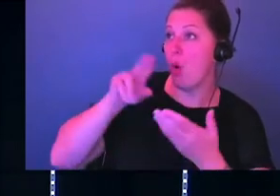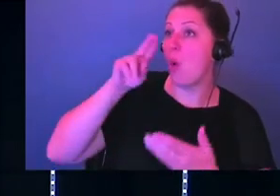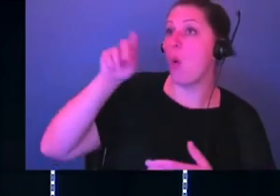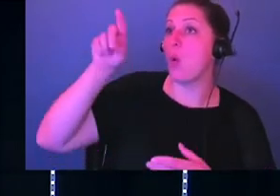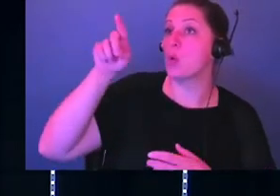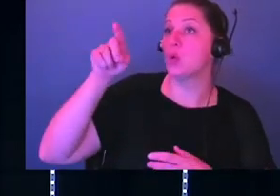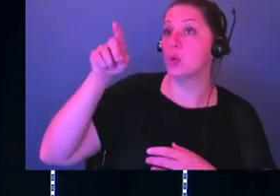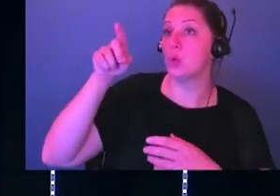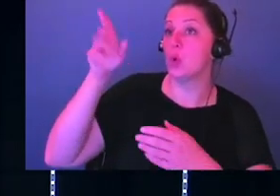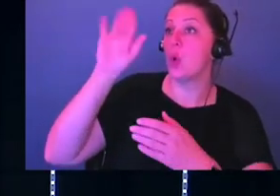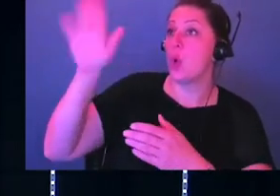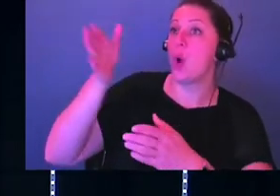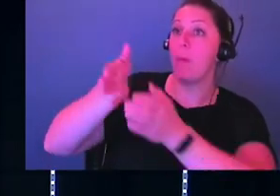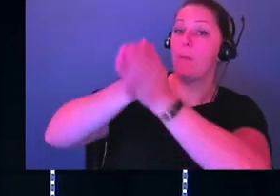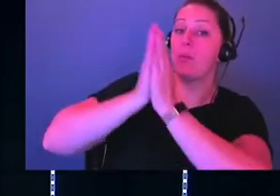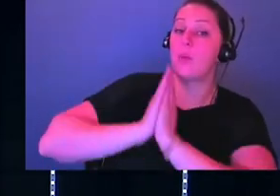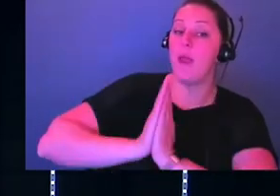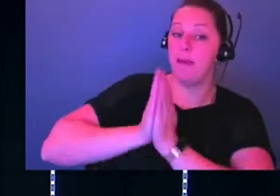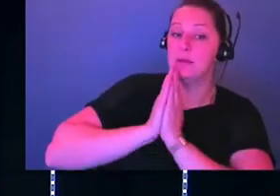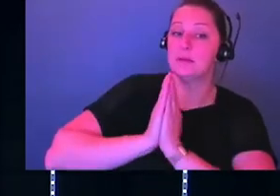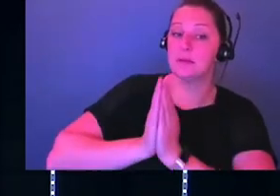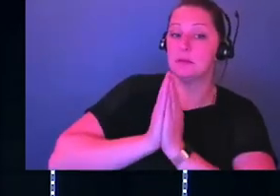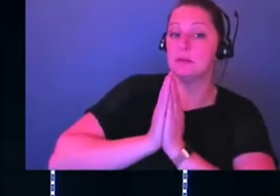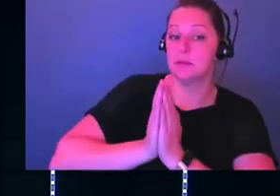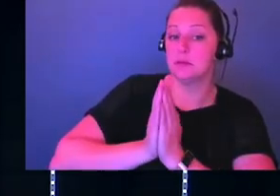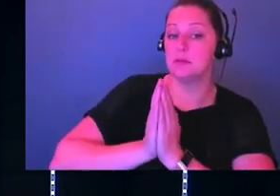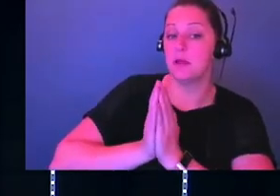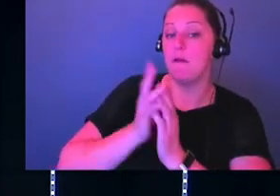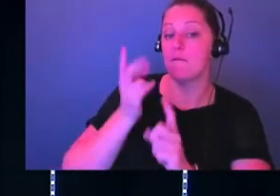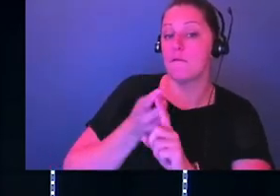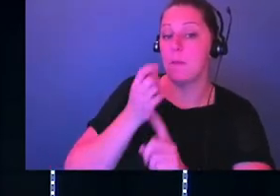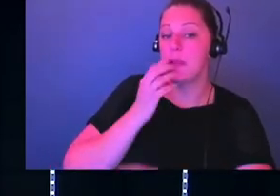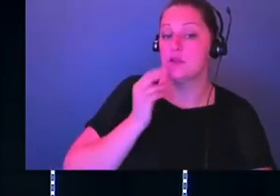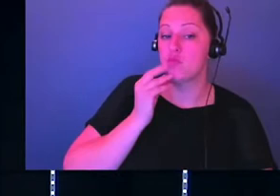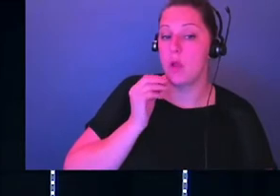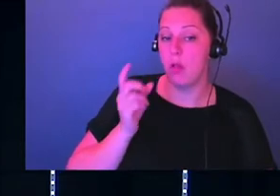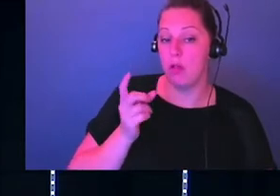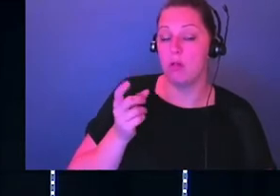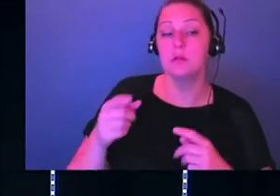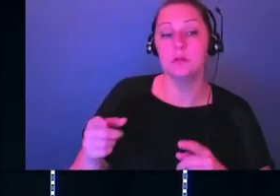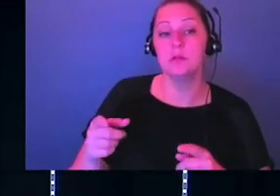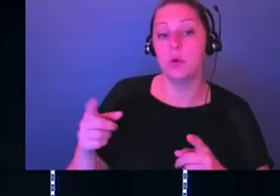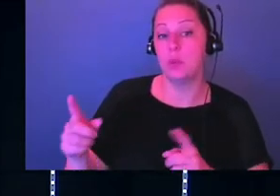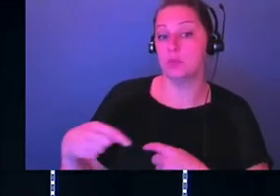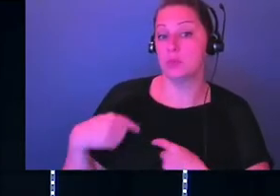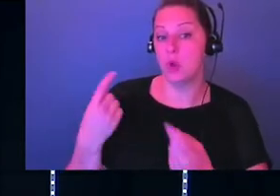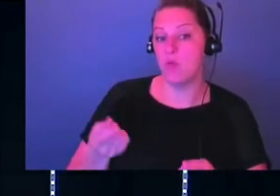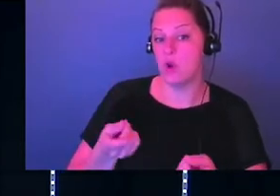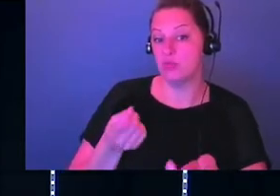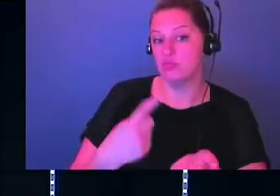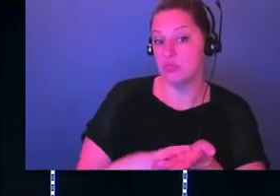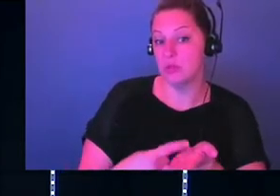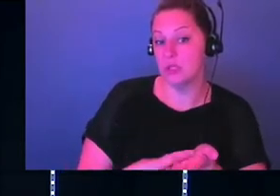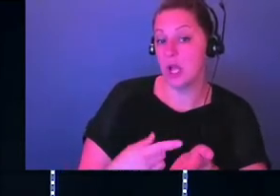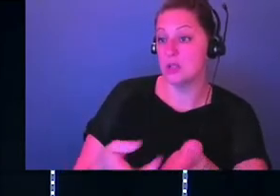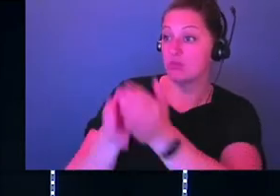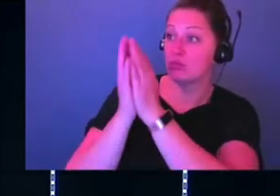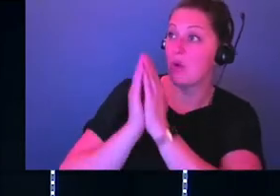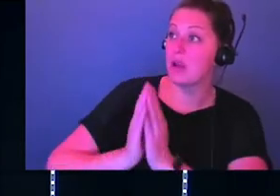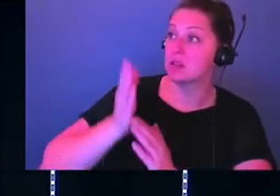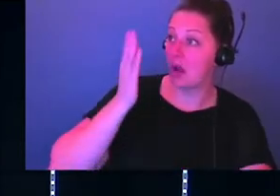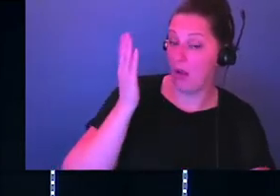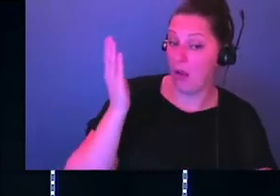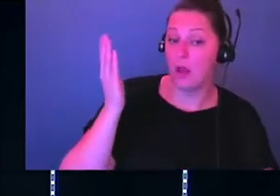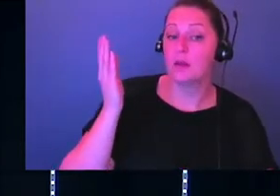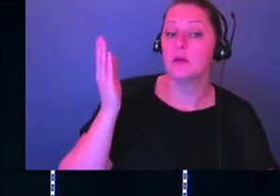on the praises, that's the word we're going to focus on, of Israel. So throughout this series, we've been talking about worship and praising God and what that can